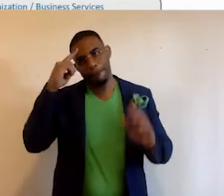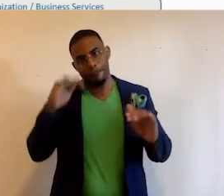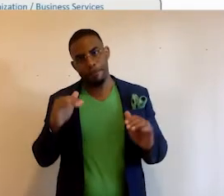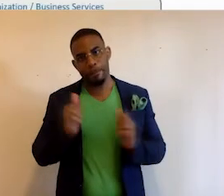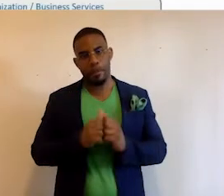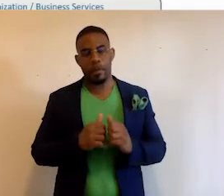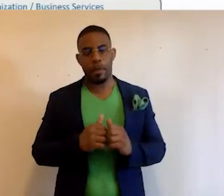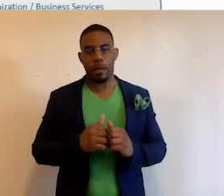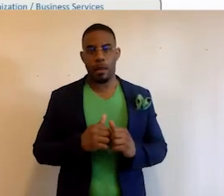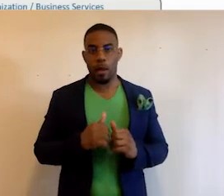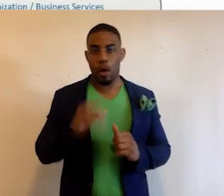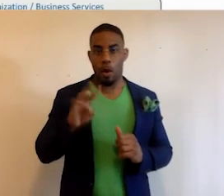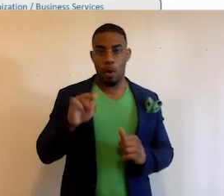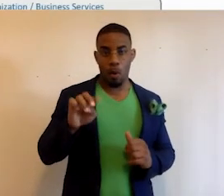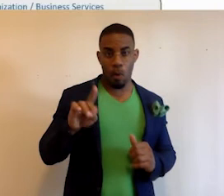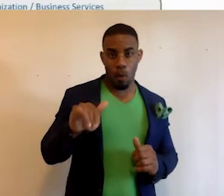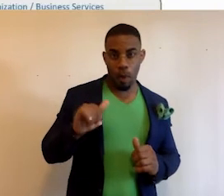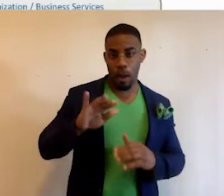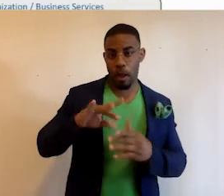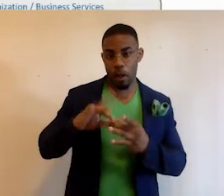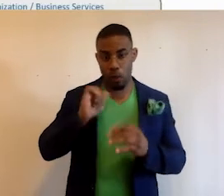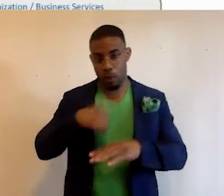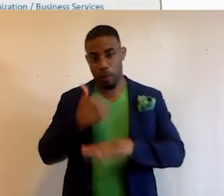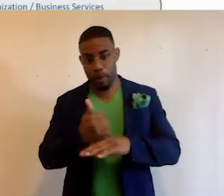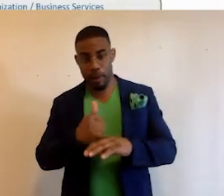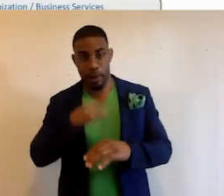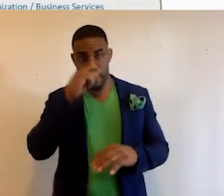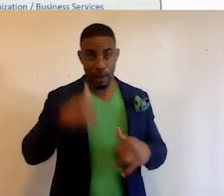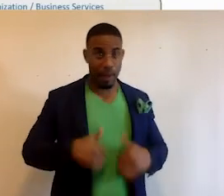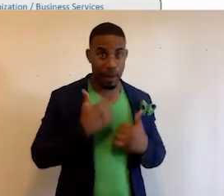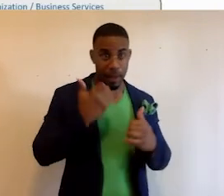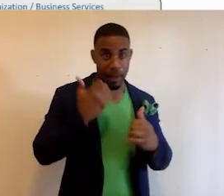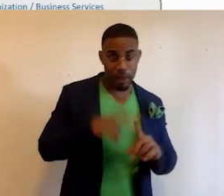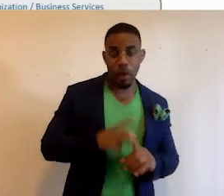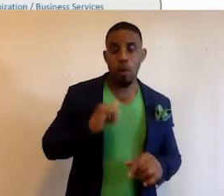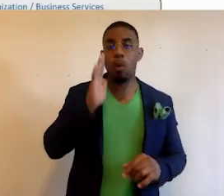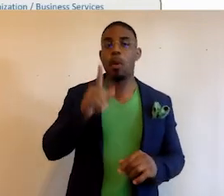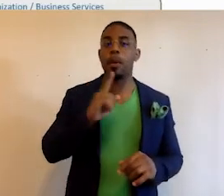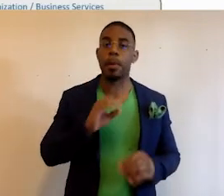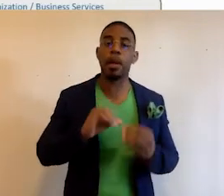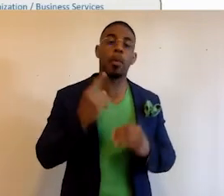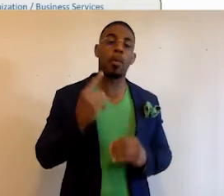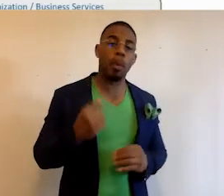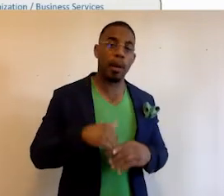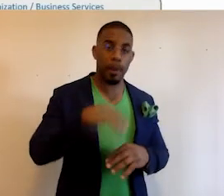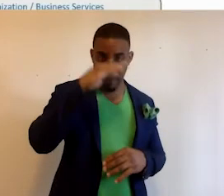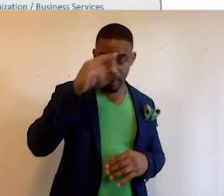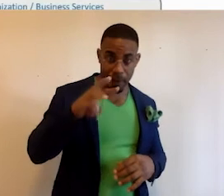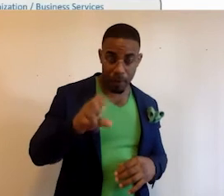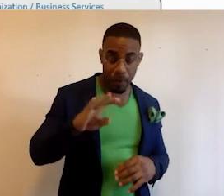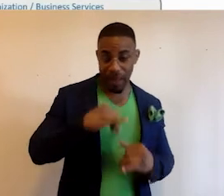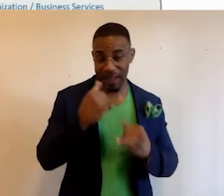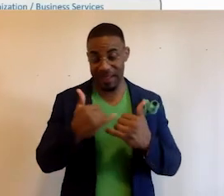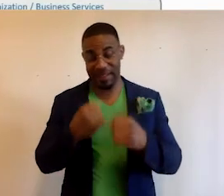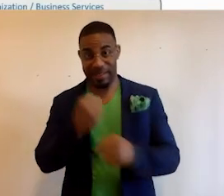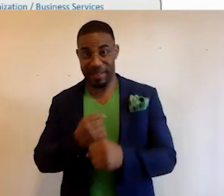with the Wakanda news that we're going to be rolling out and the Black Facts news syndicate that we are going to be number one in black news by the end